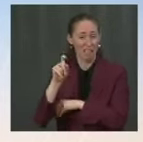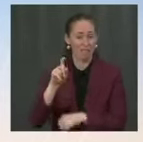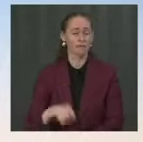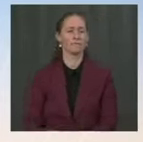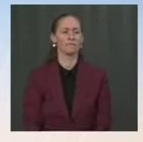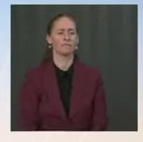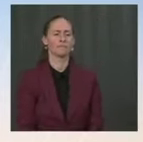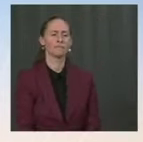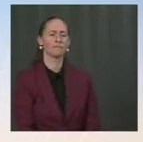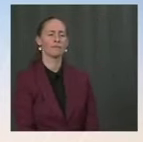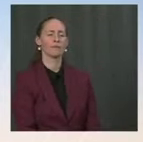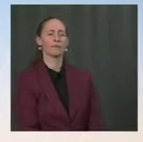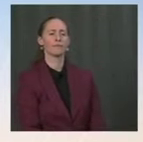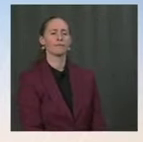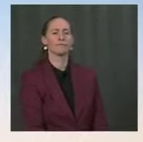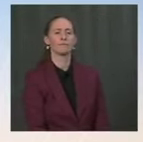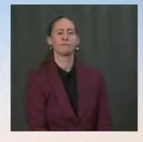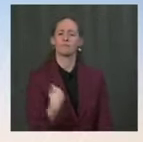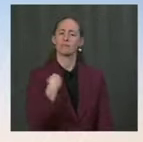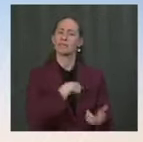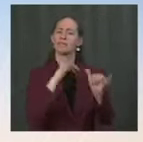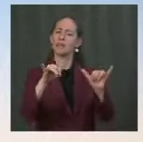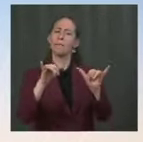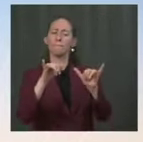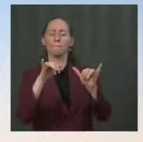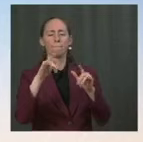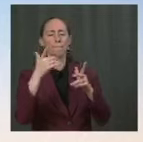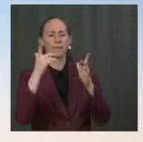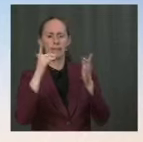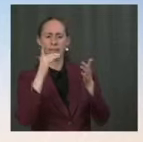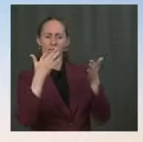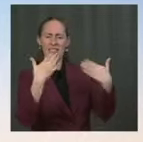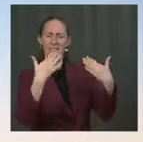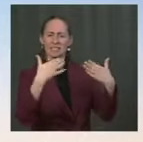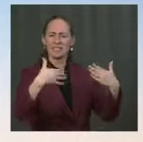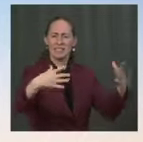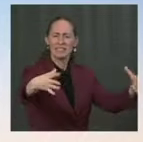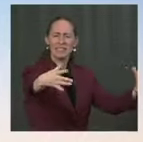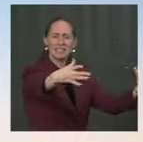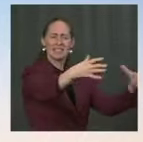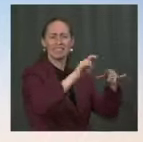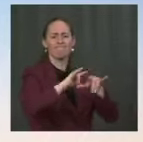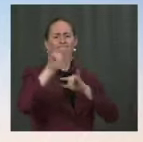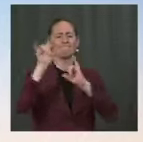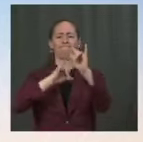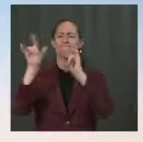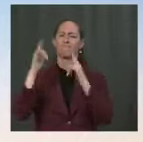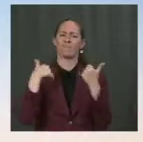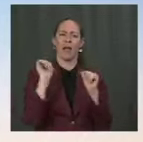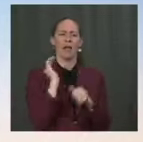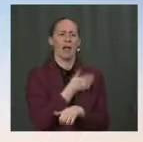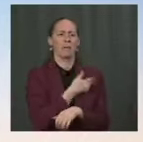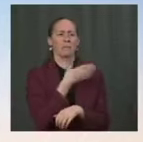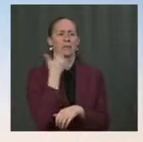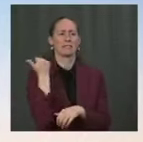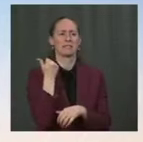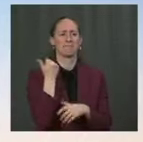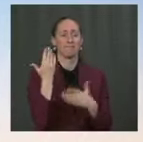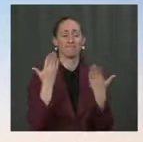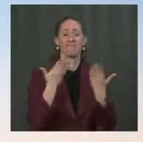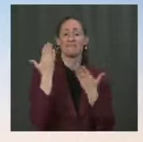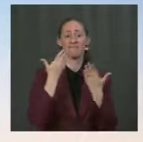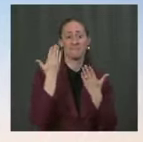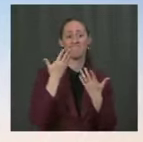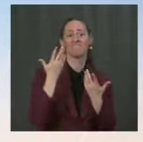Afghanistan, even after the 31st. And we will need to coordinate with the Taliban in order to do that. I'm not going to label that a partnership or anything other